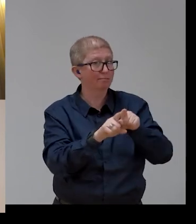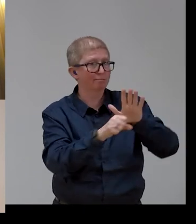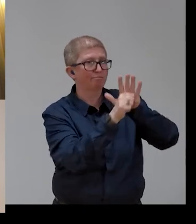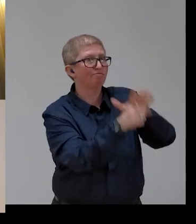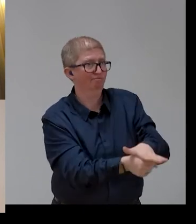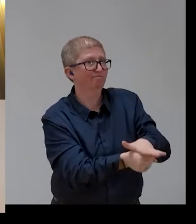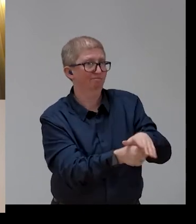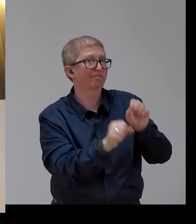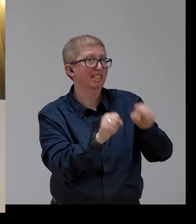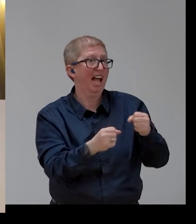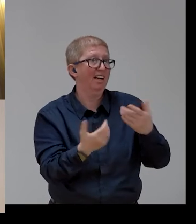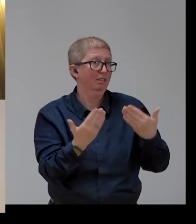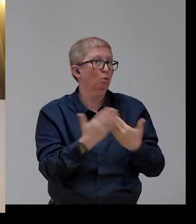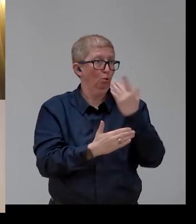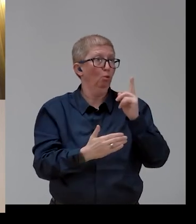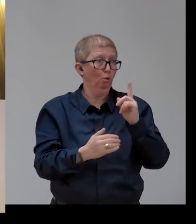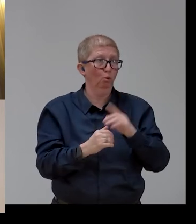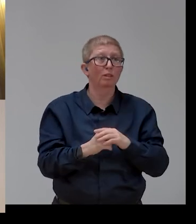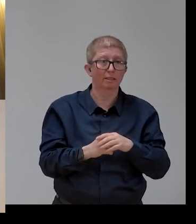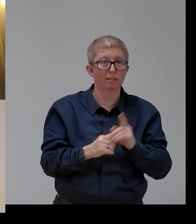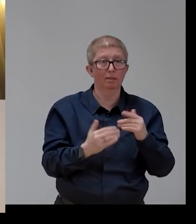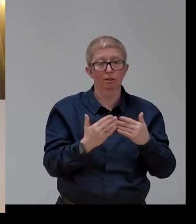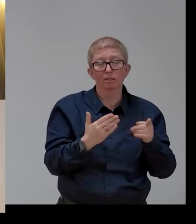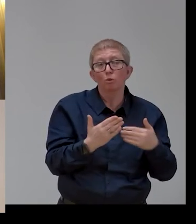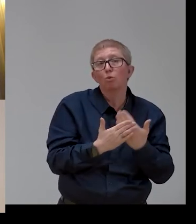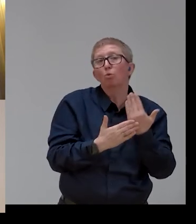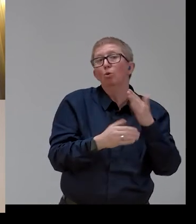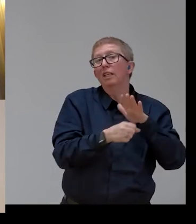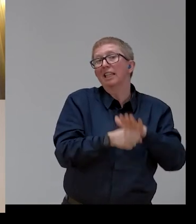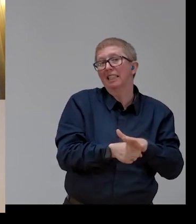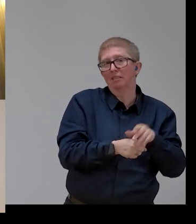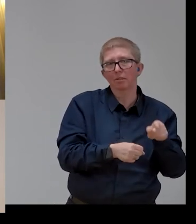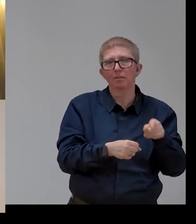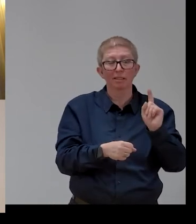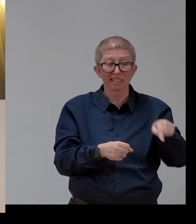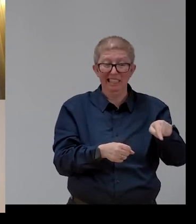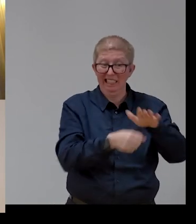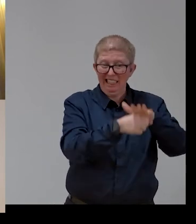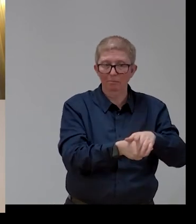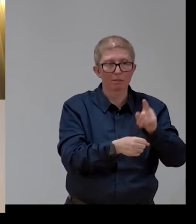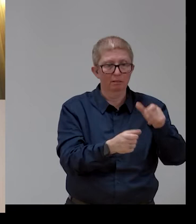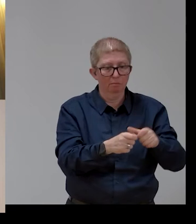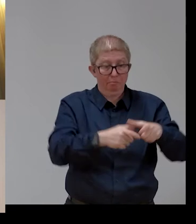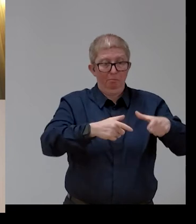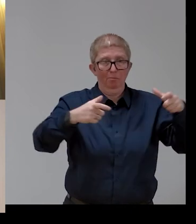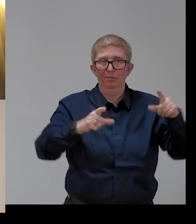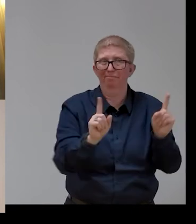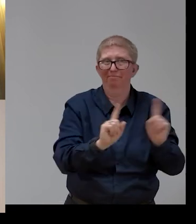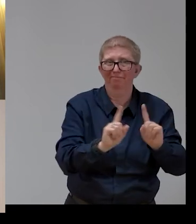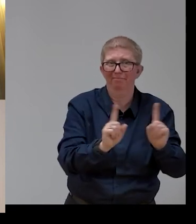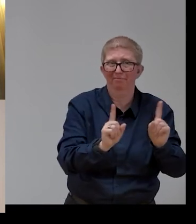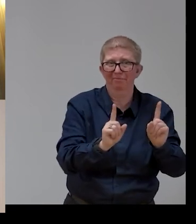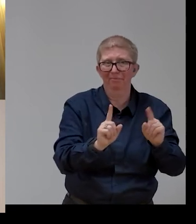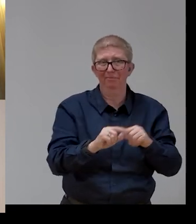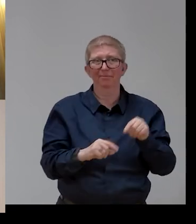for discrimination give us. We have also to, in this second strand of